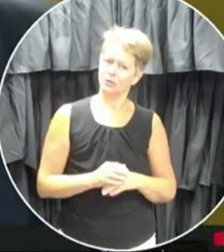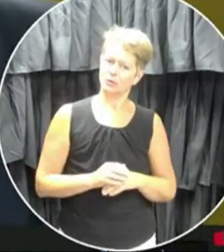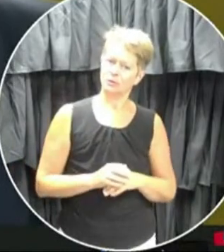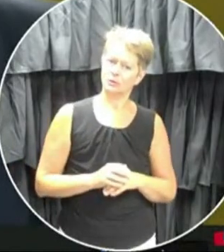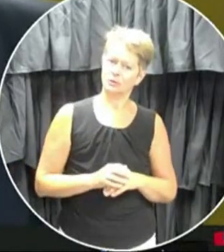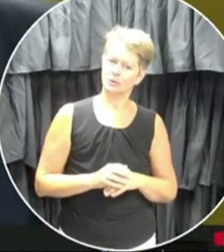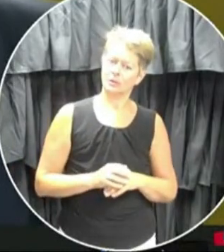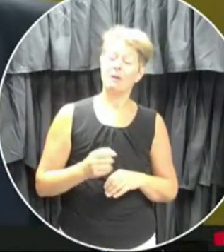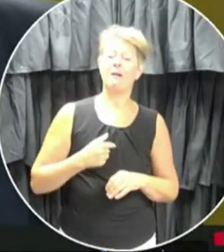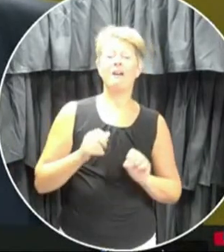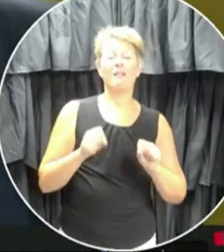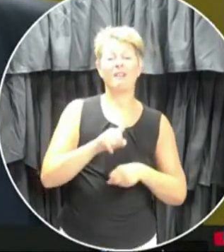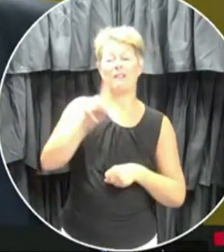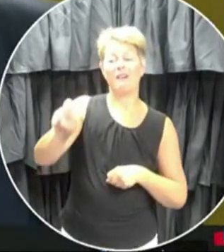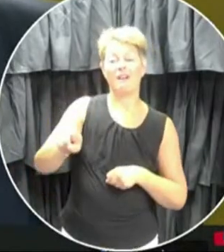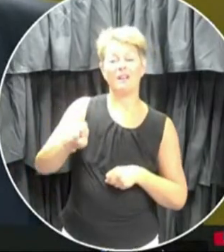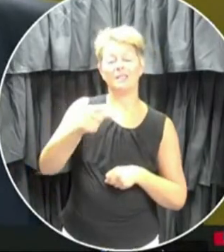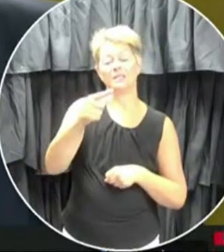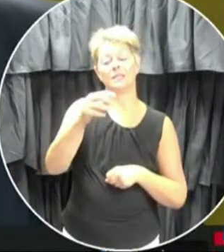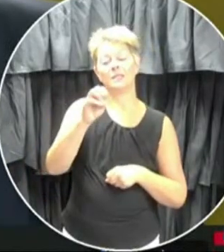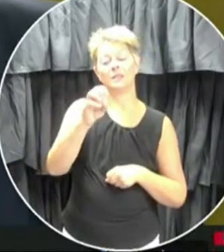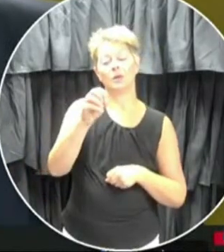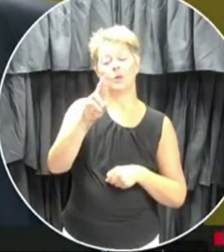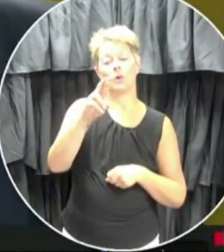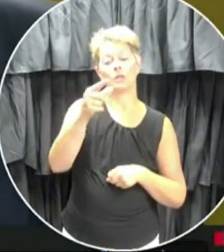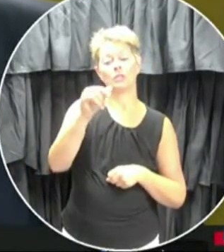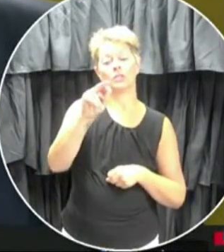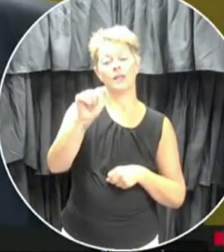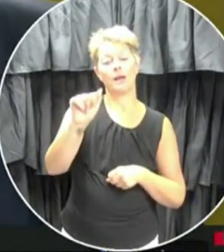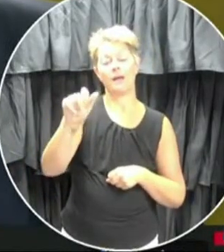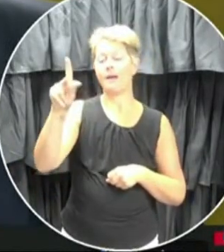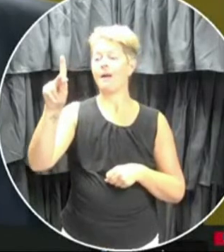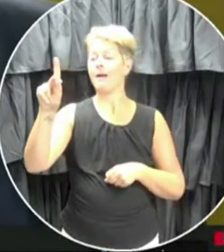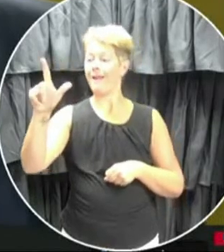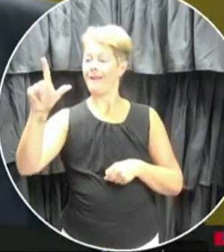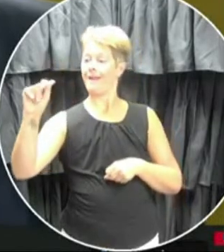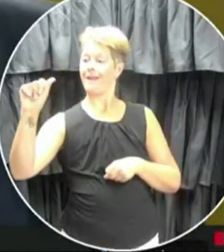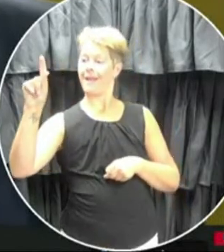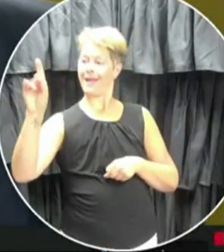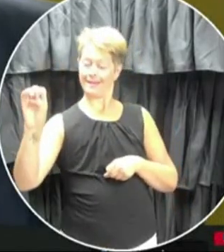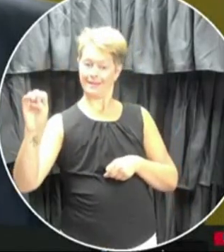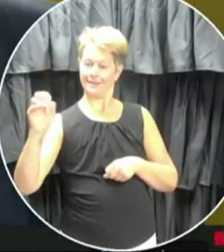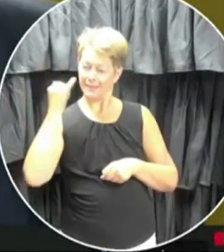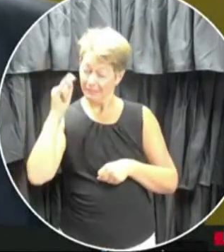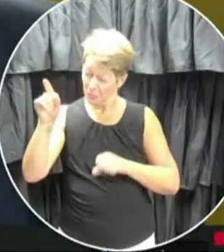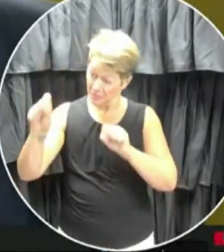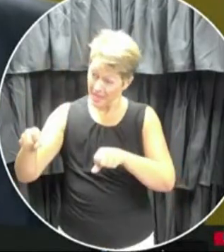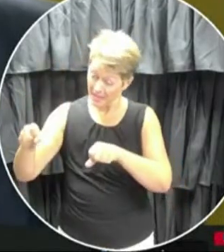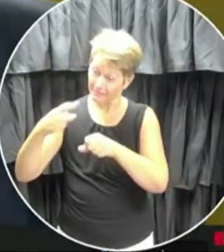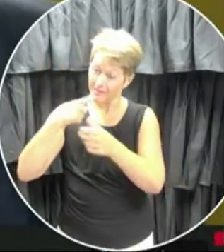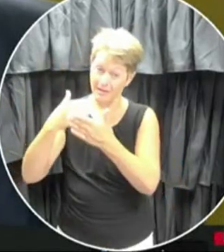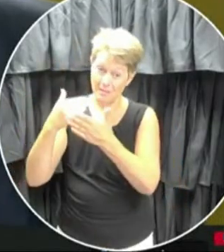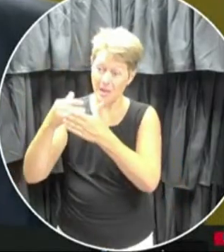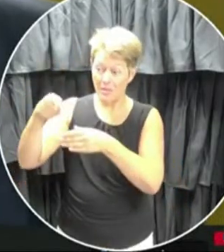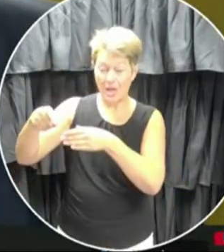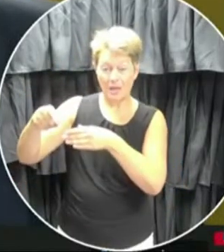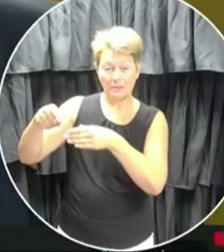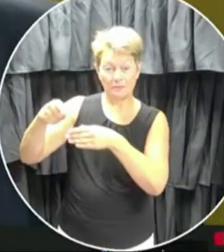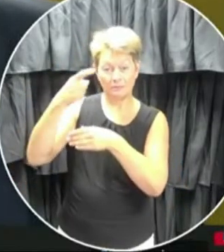panelist, Miss Georgina Lake to elaborate on the exact details of the trauma informed practice planned.